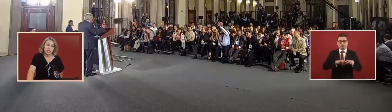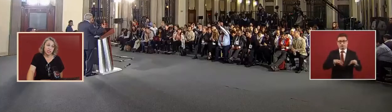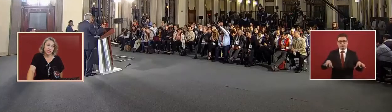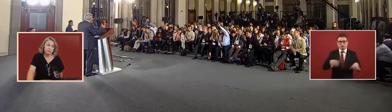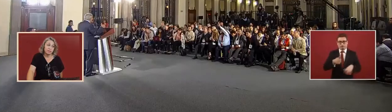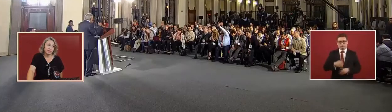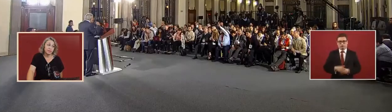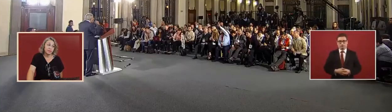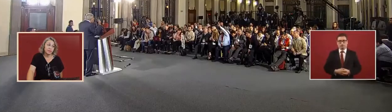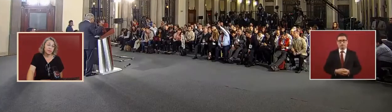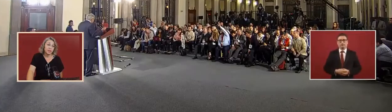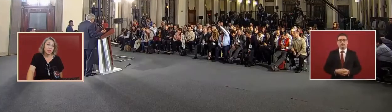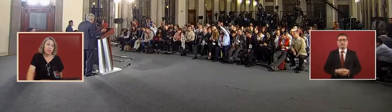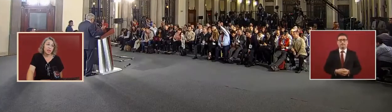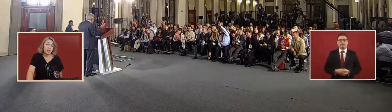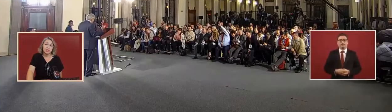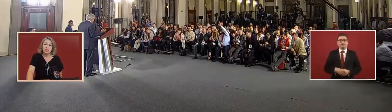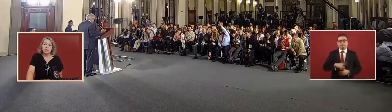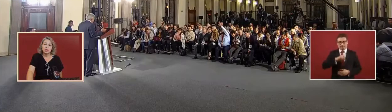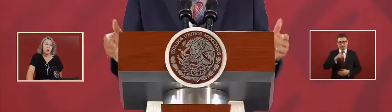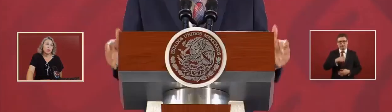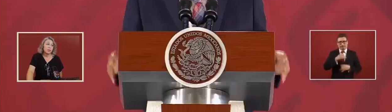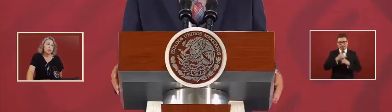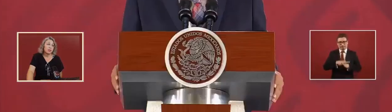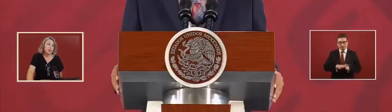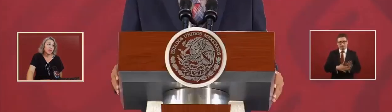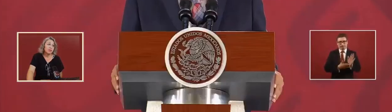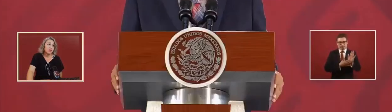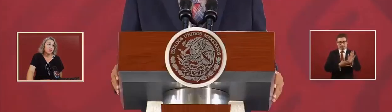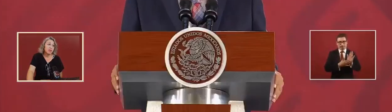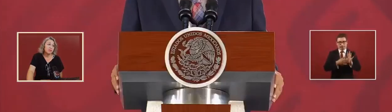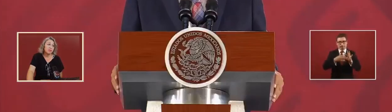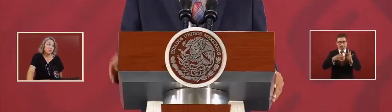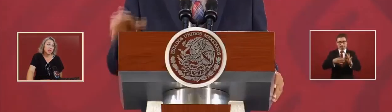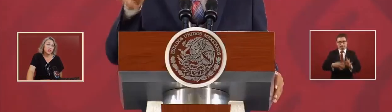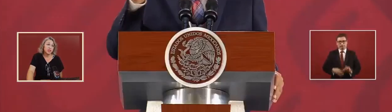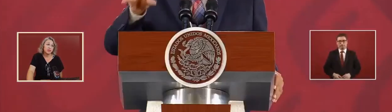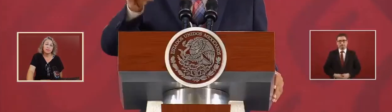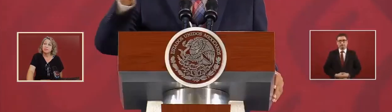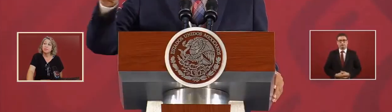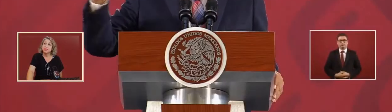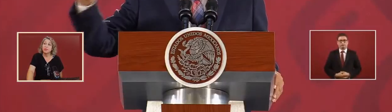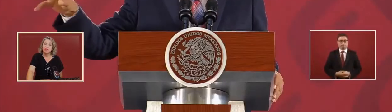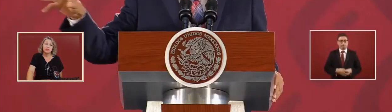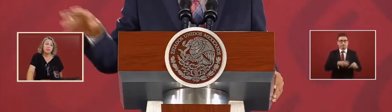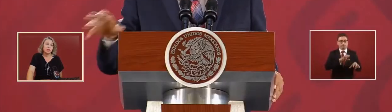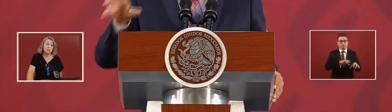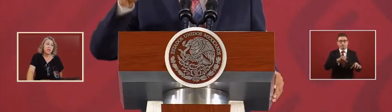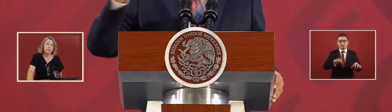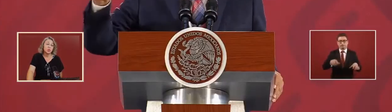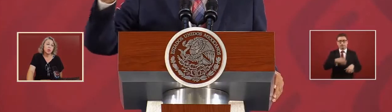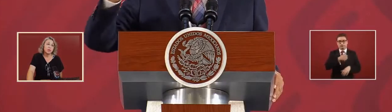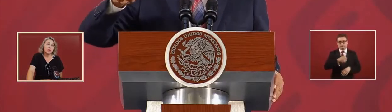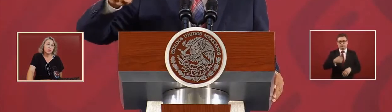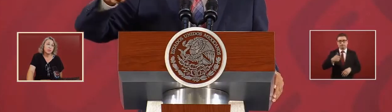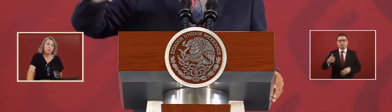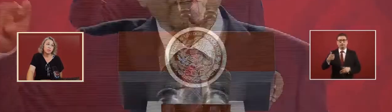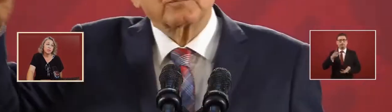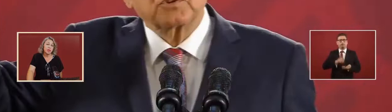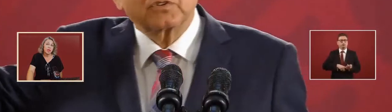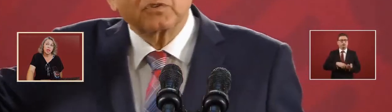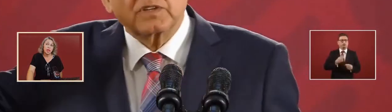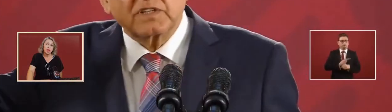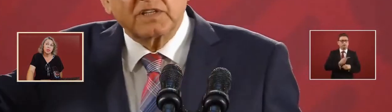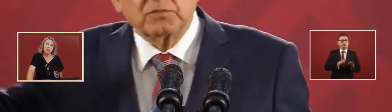so I'm going to be giving you the information from each one of them and what is their projection